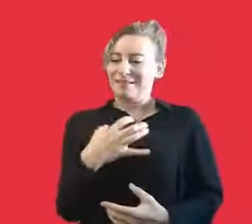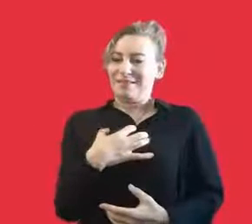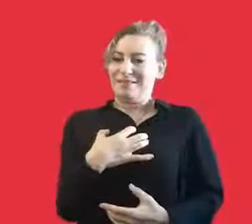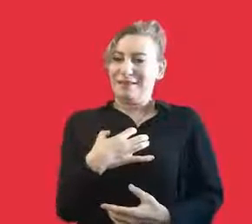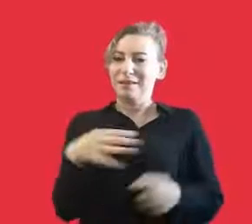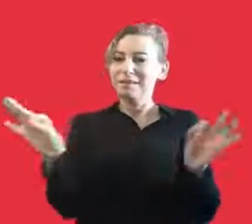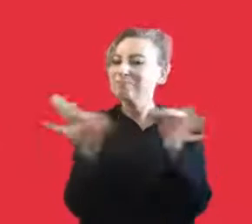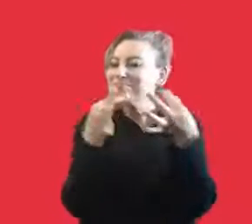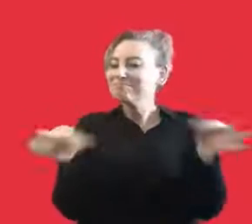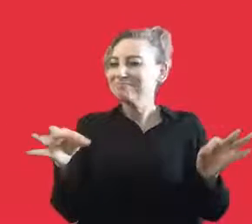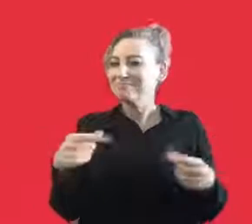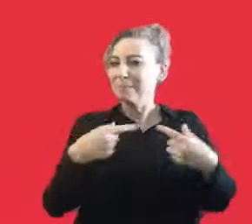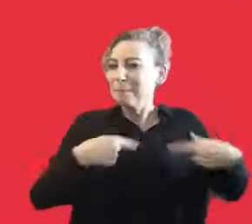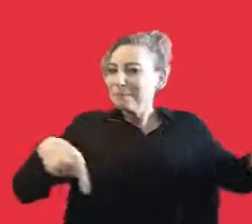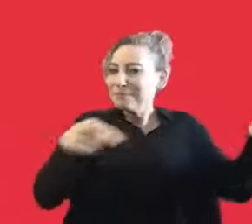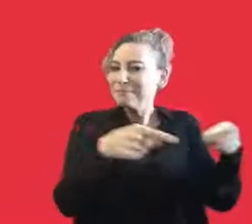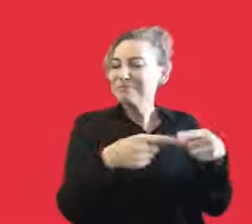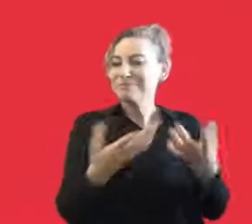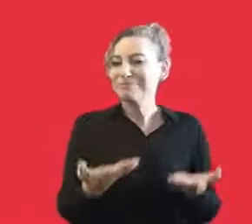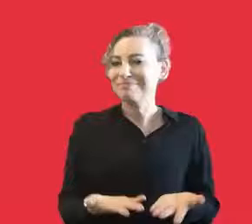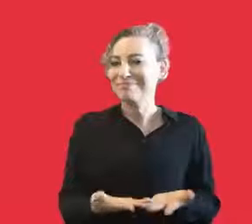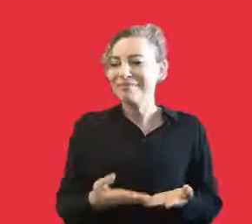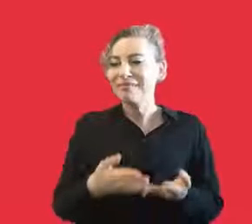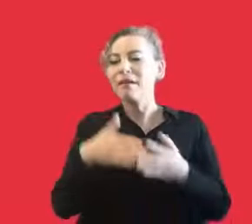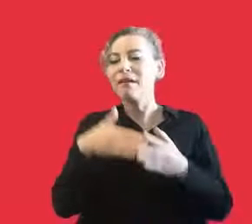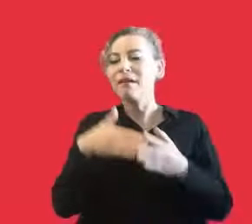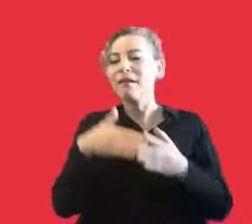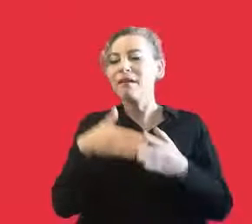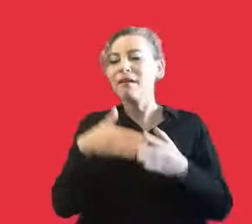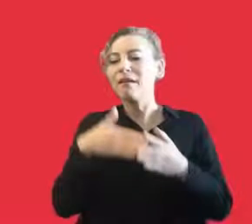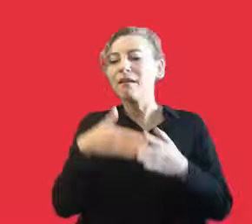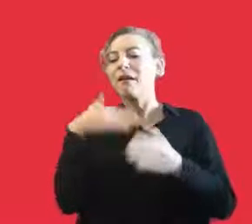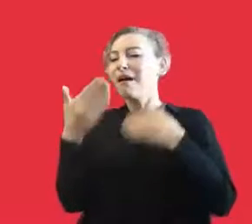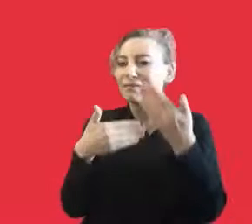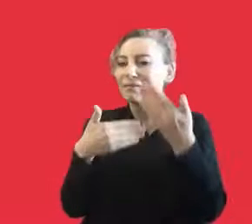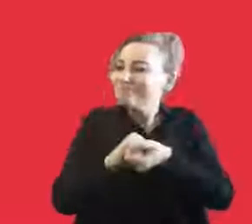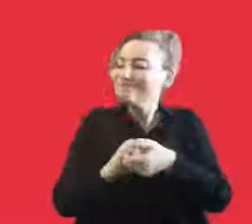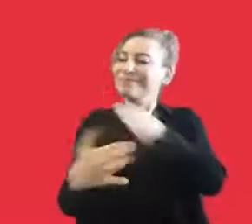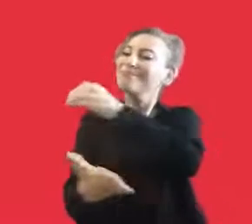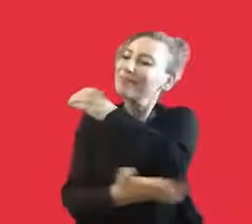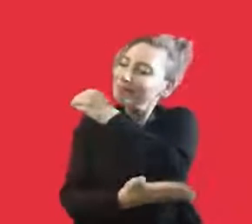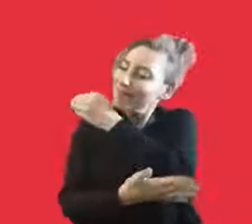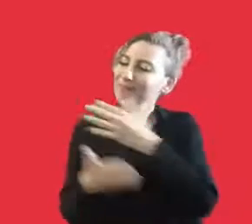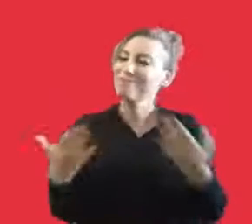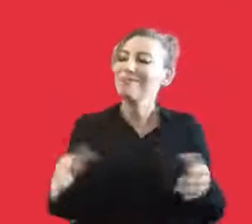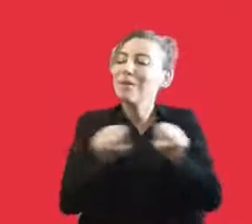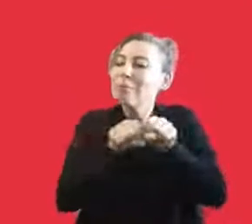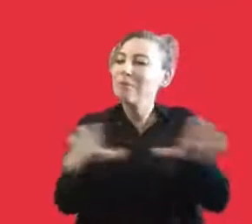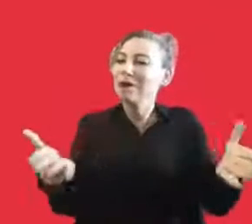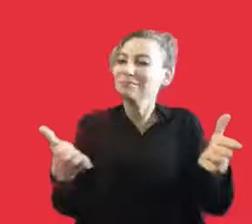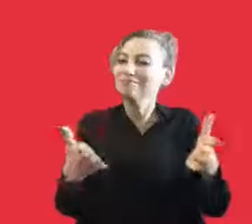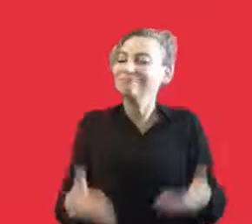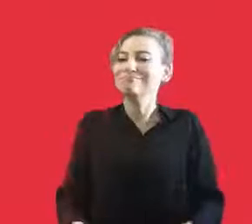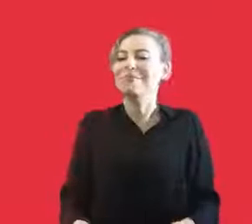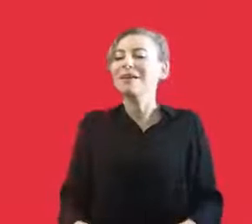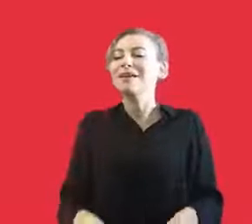and we are introducing choir music with solidarity, helping and